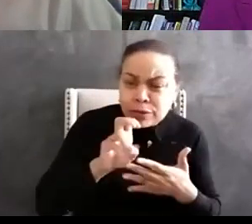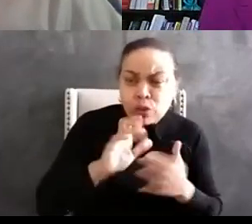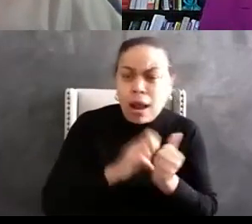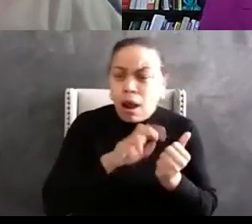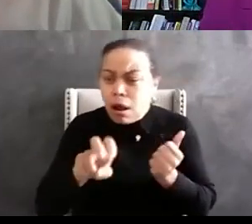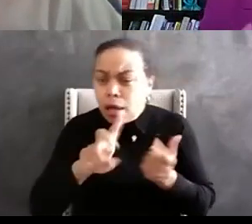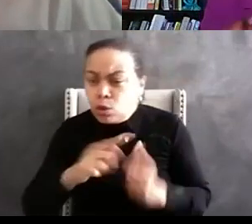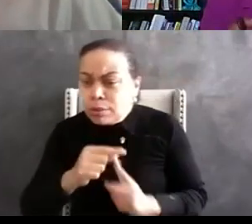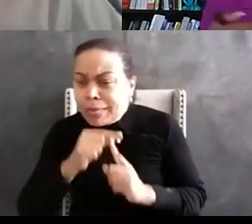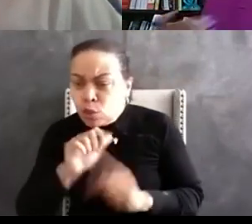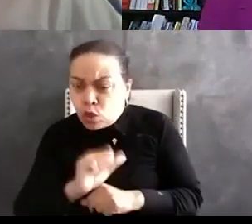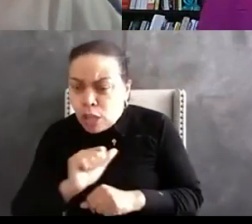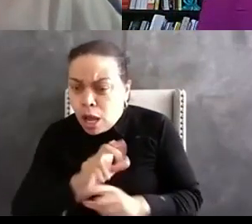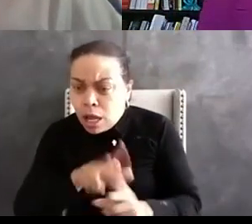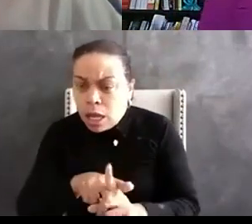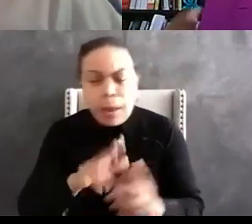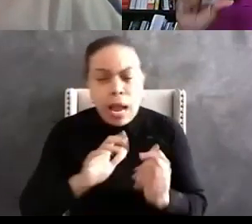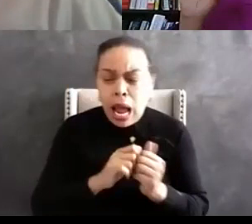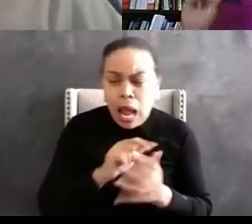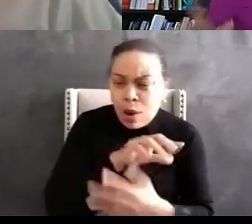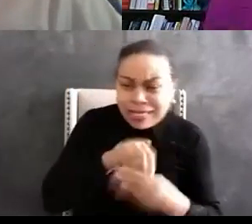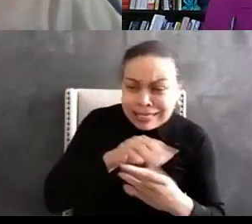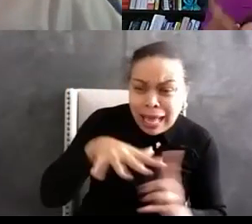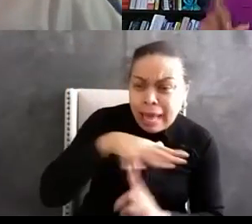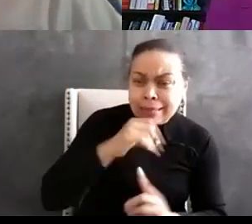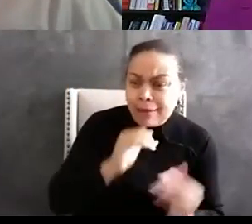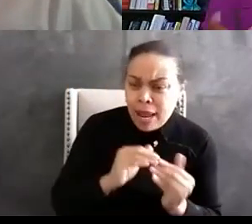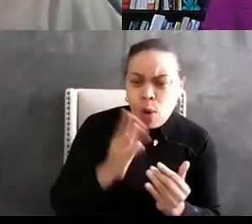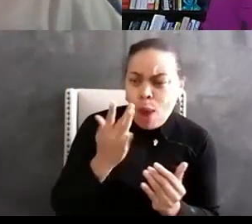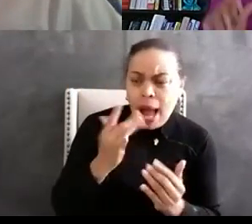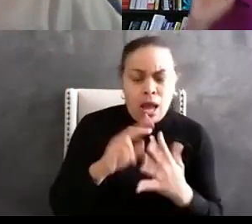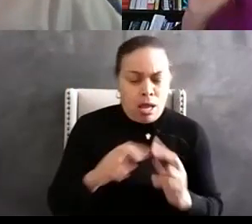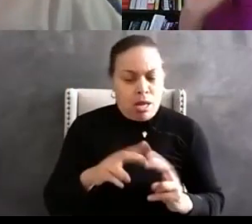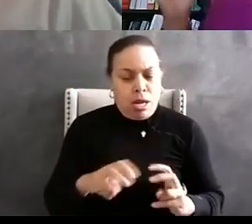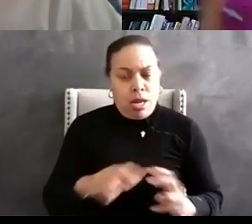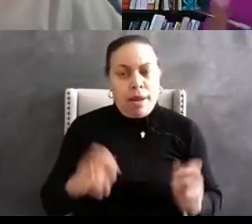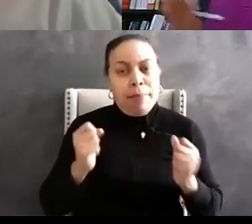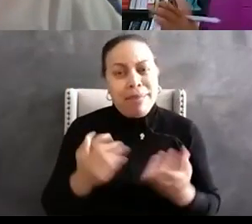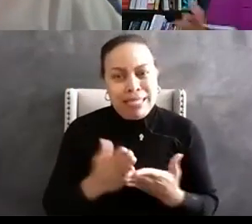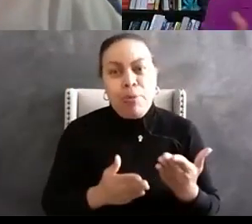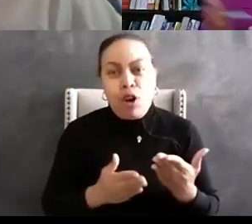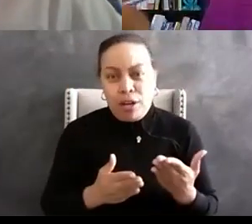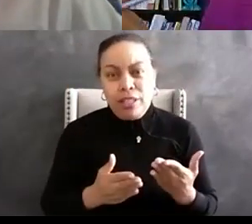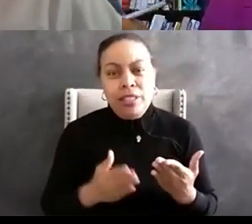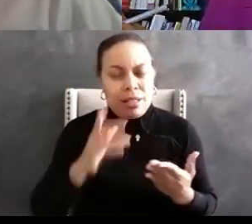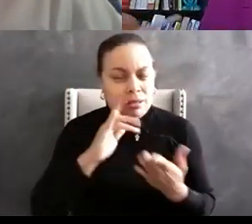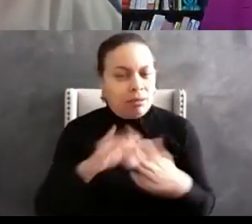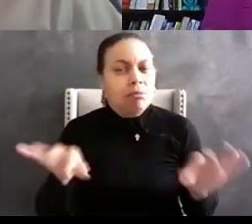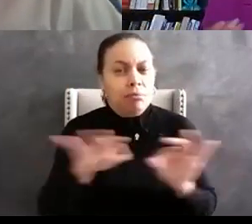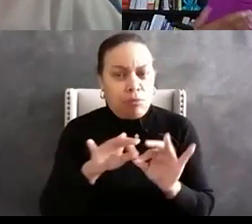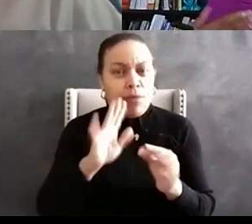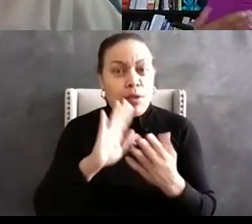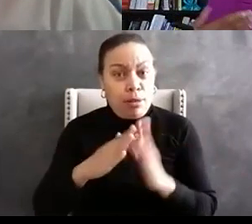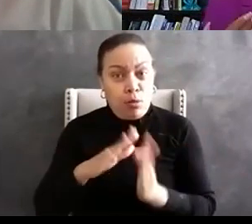environment inside for them that doesn't feel fair and so we have to align a lot of things and i think that it's really important that community does learn